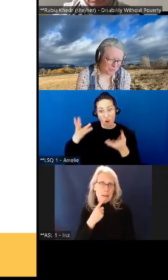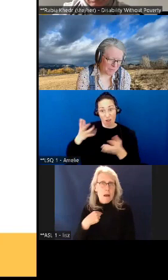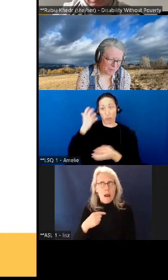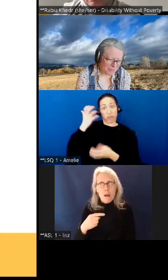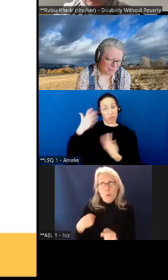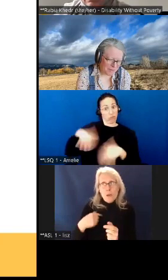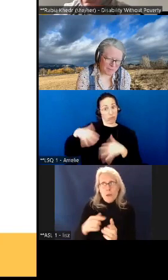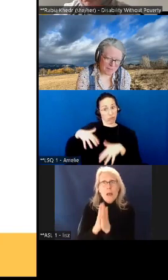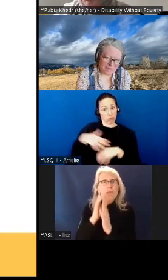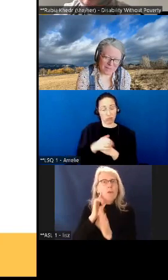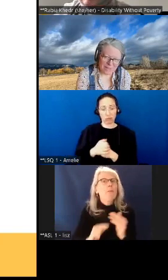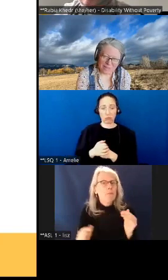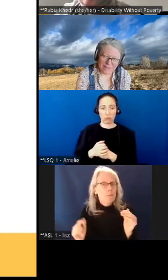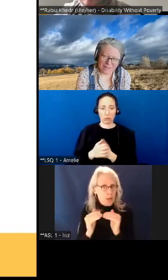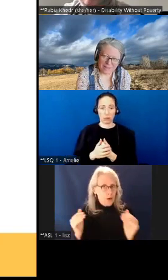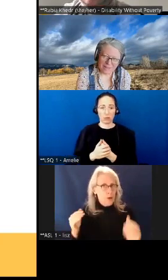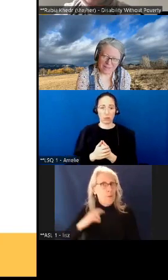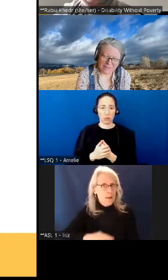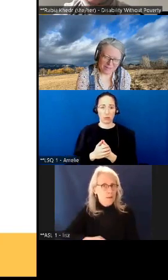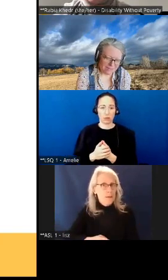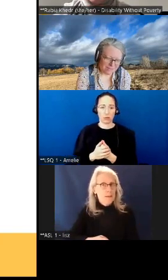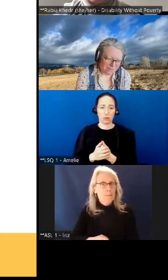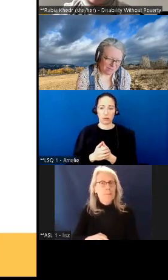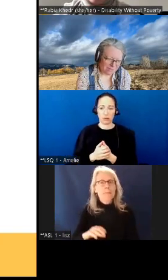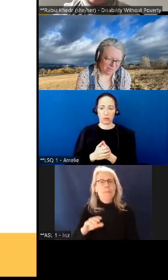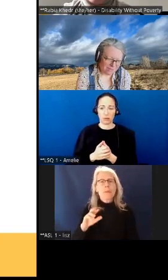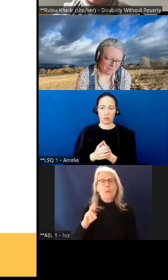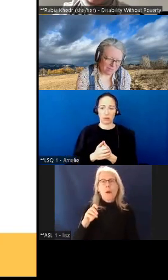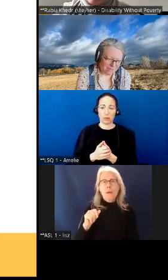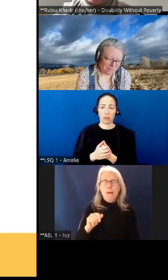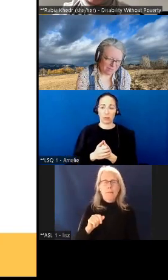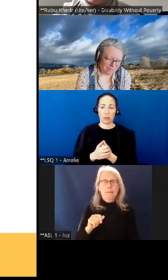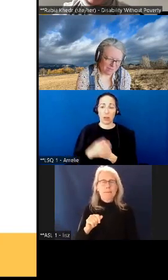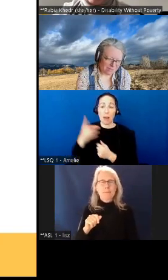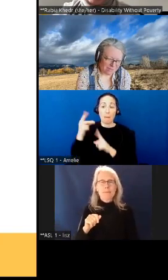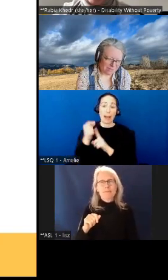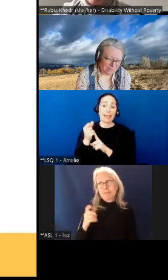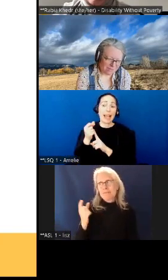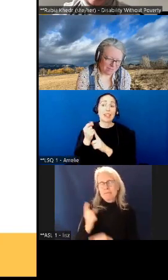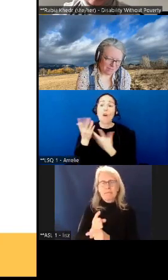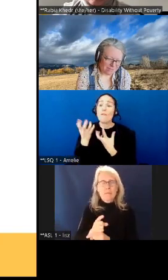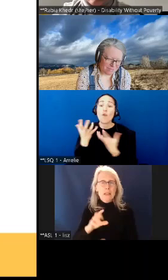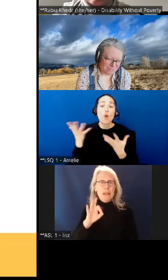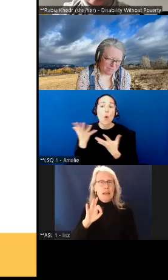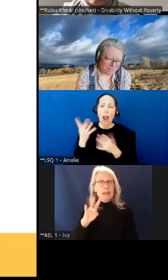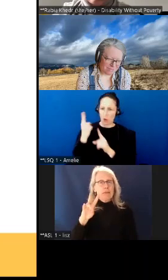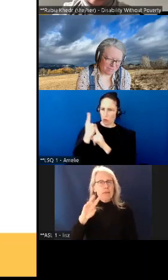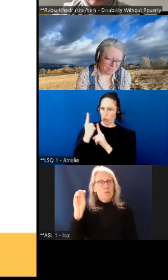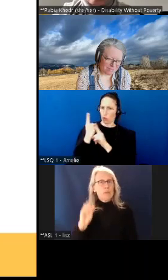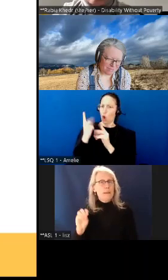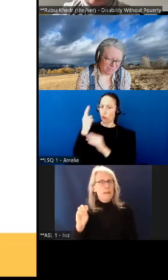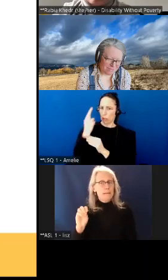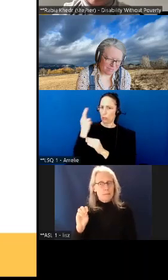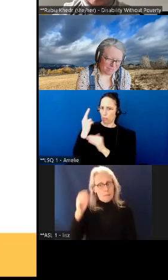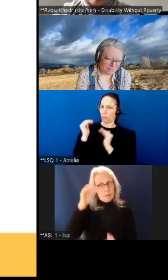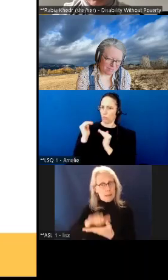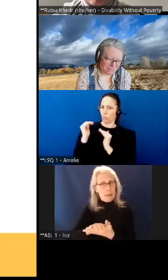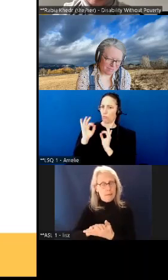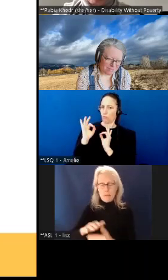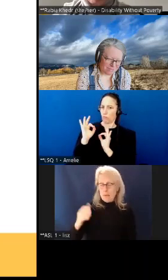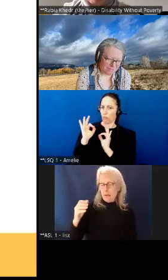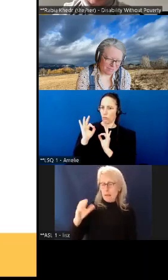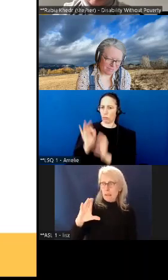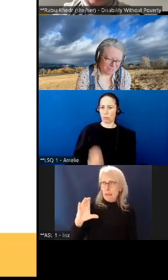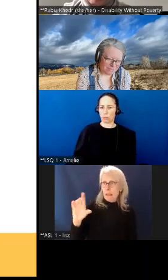asking for and what's interesting here michelle is people are also saying 90 of people are saying that the canada disability